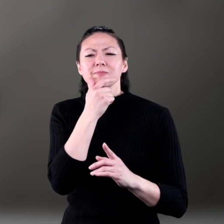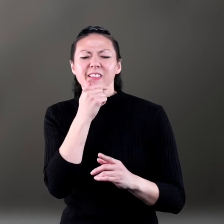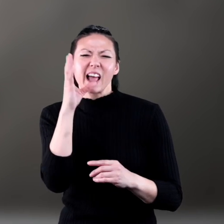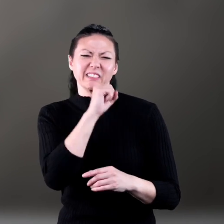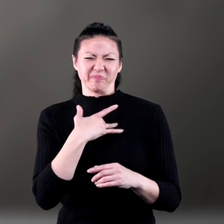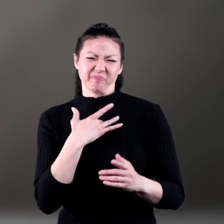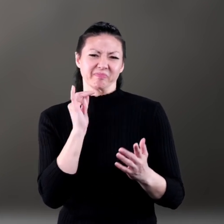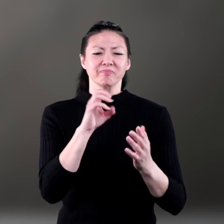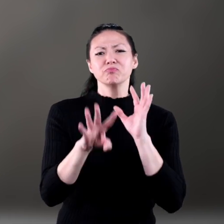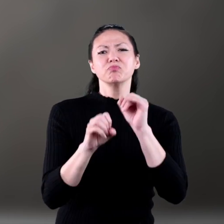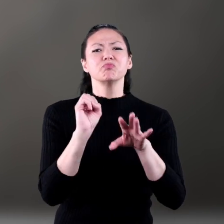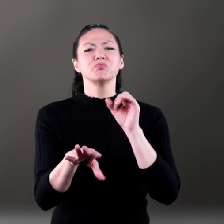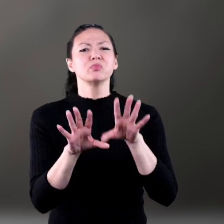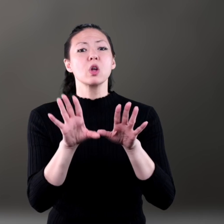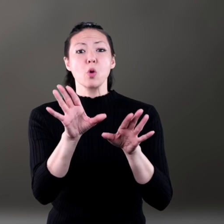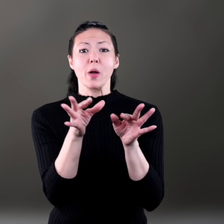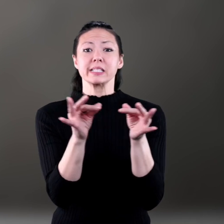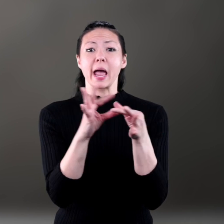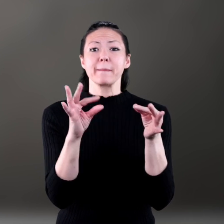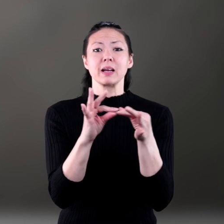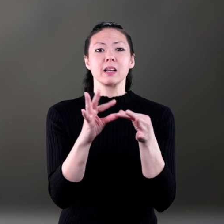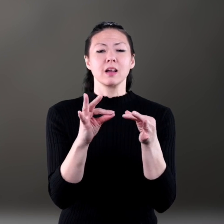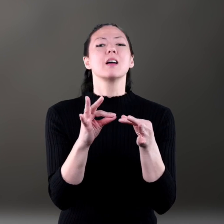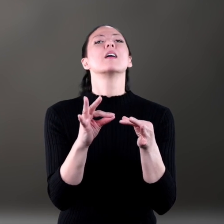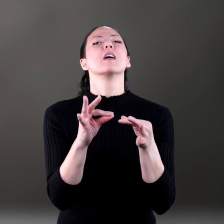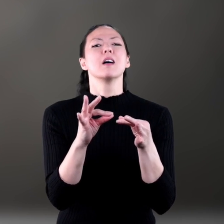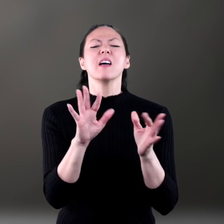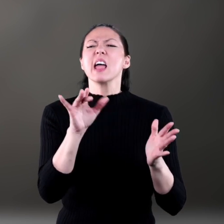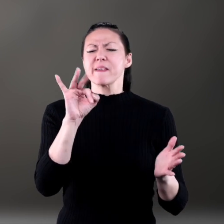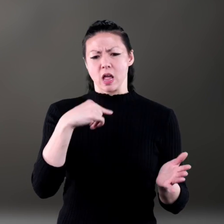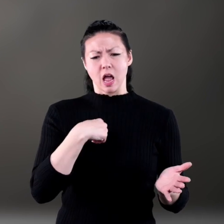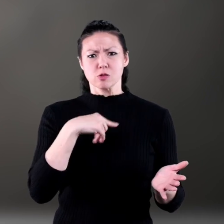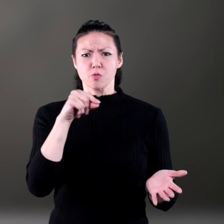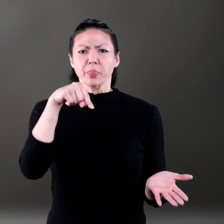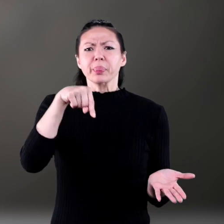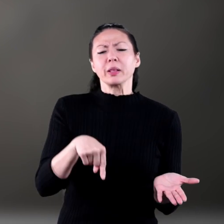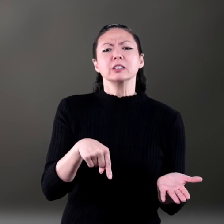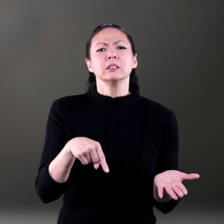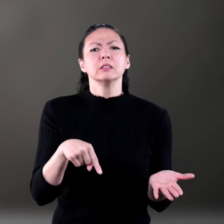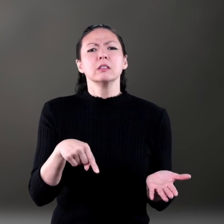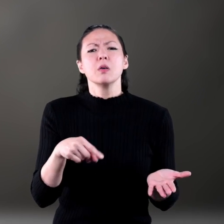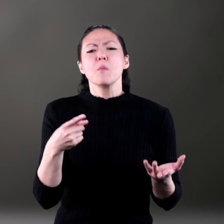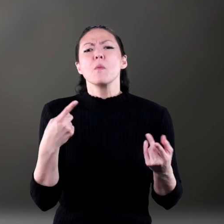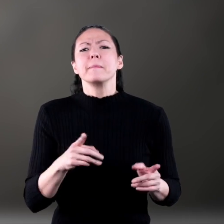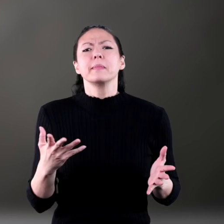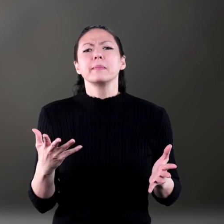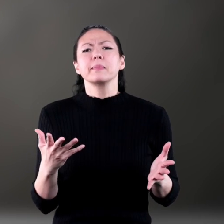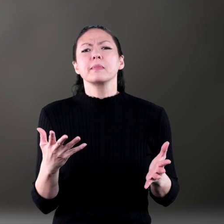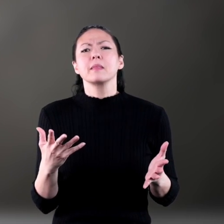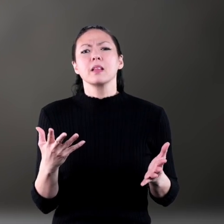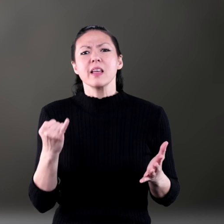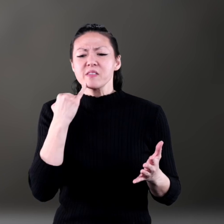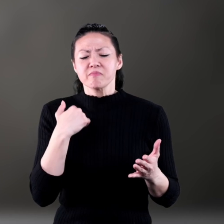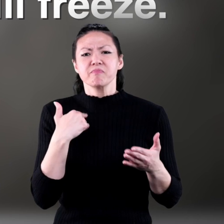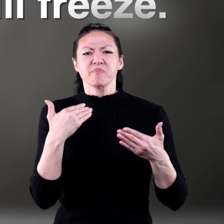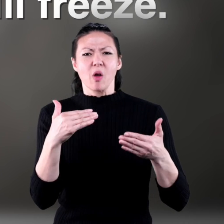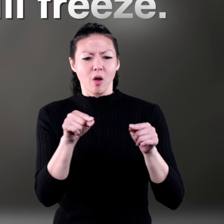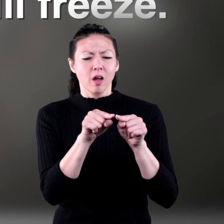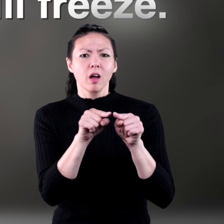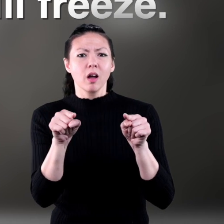Usually, your statement will go something like this. If I do this, fill in the blank,